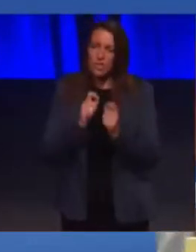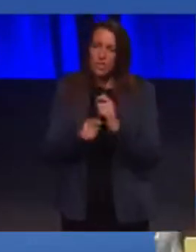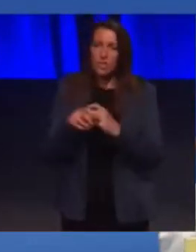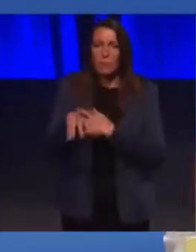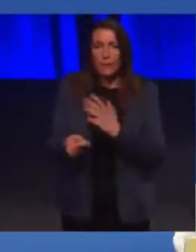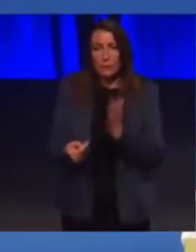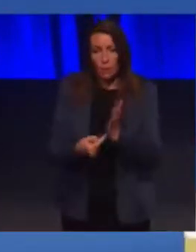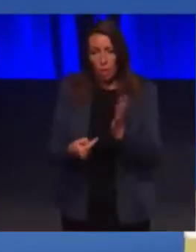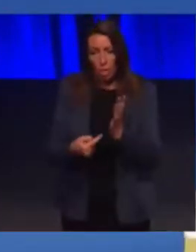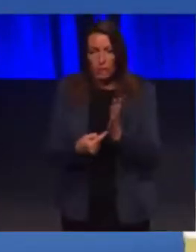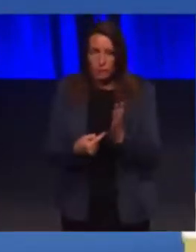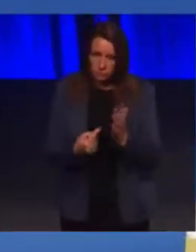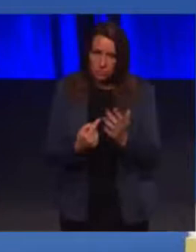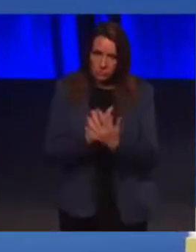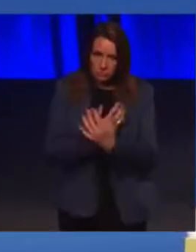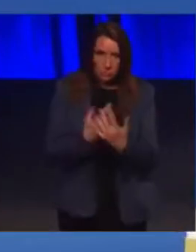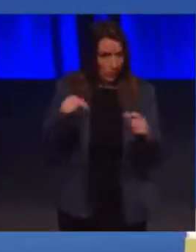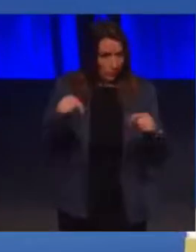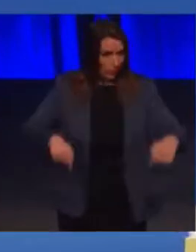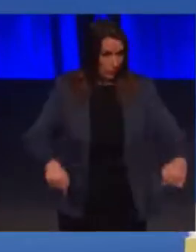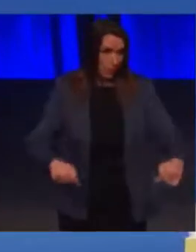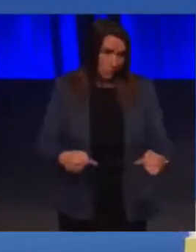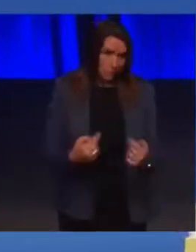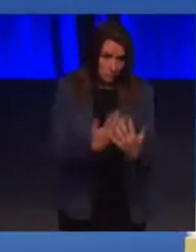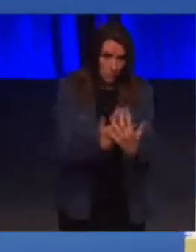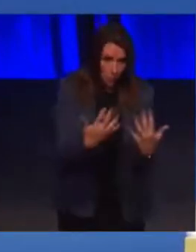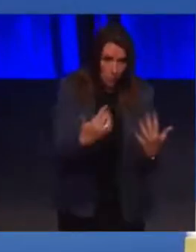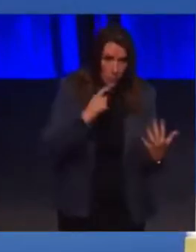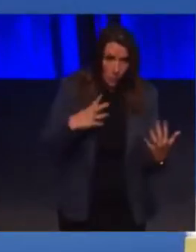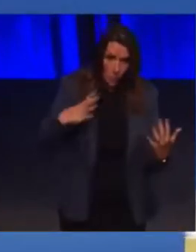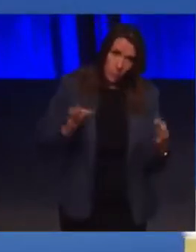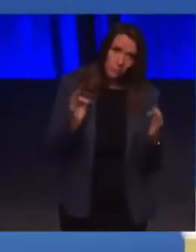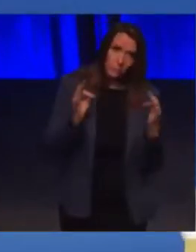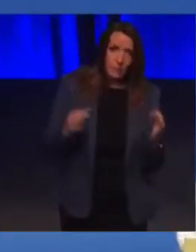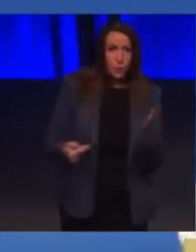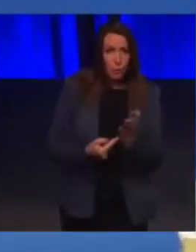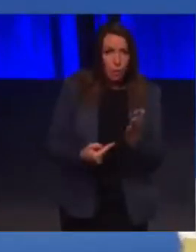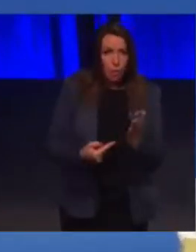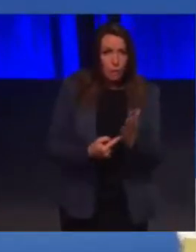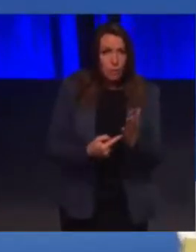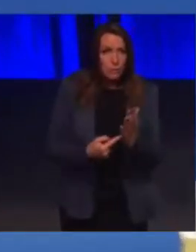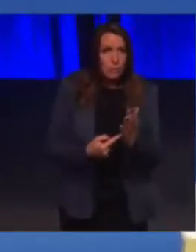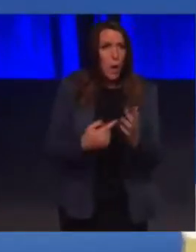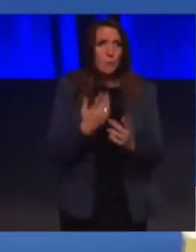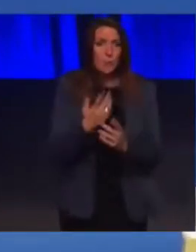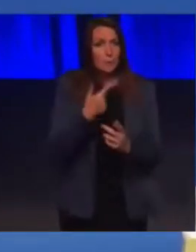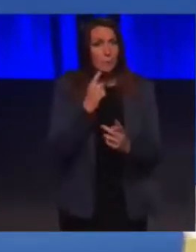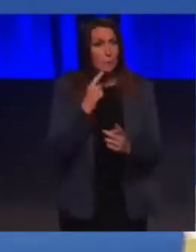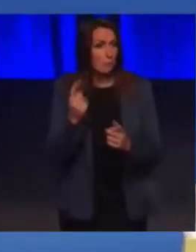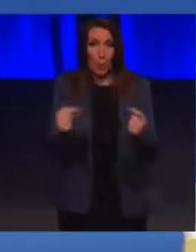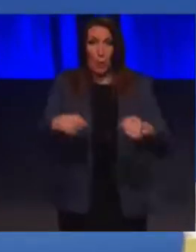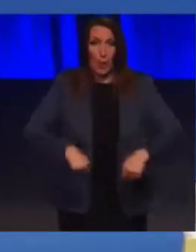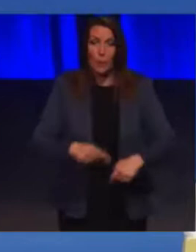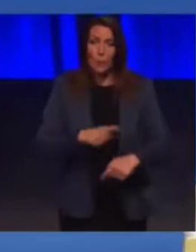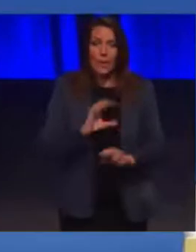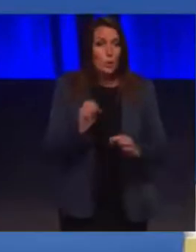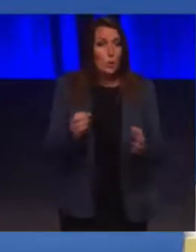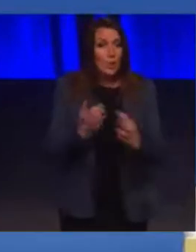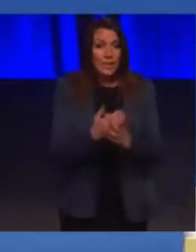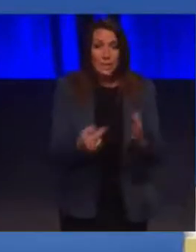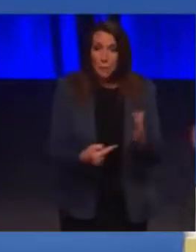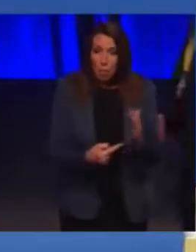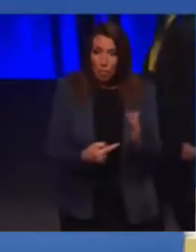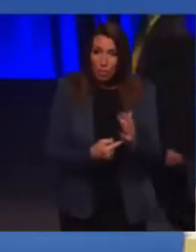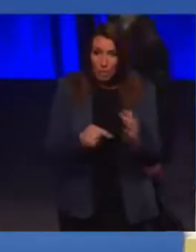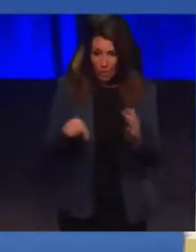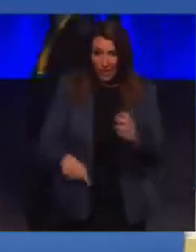that's equivalent to several people in this hall, except they won't be here because there isn't a loo. In fact, there are